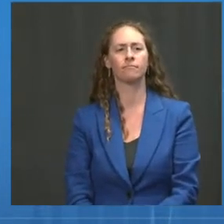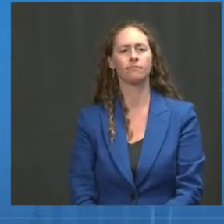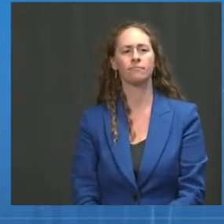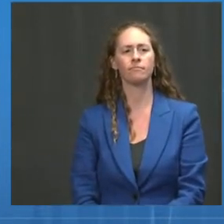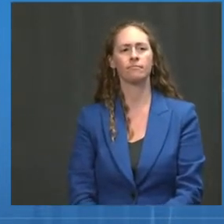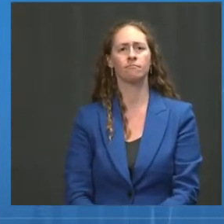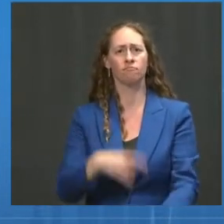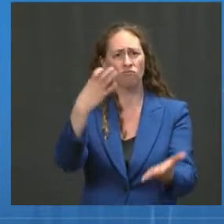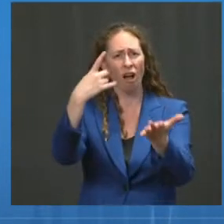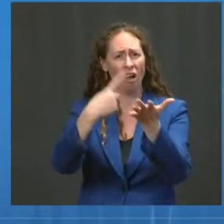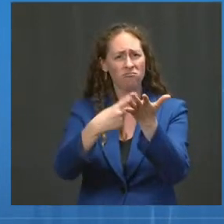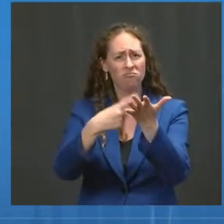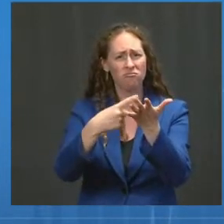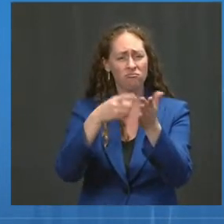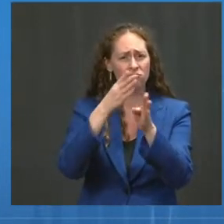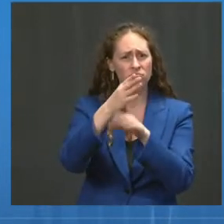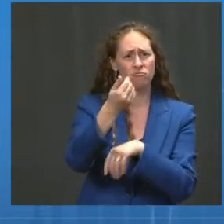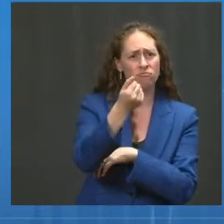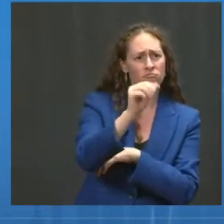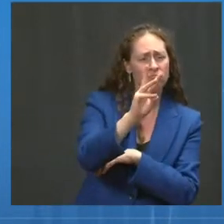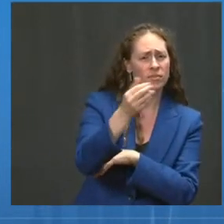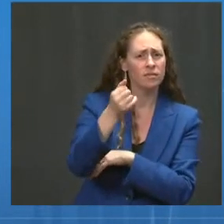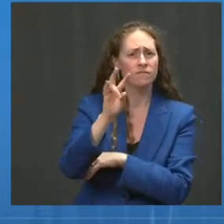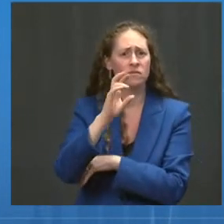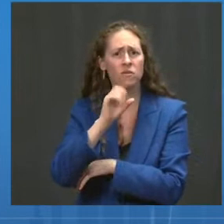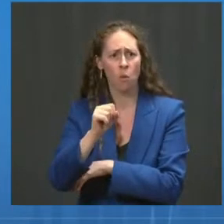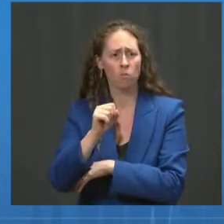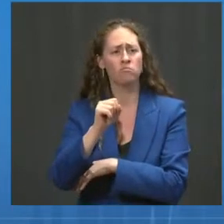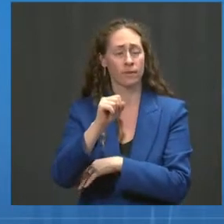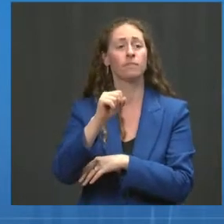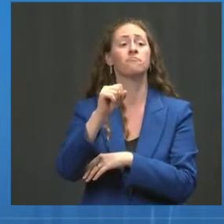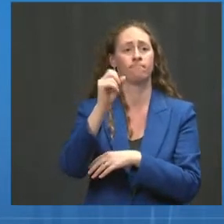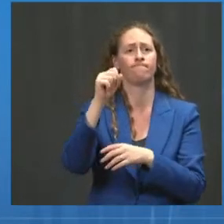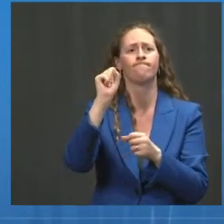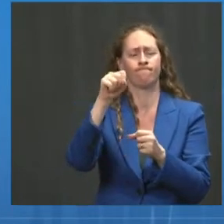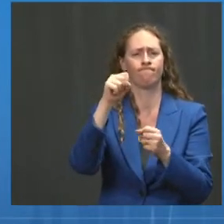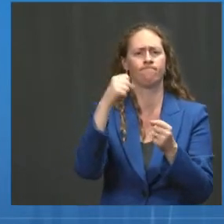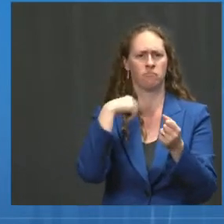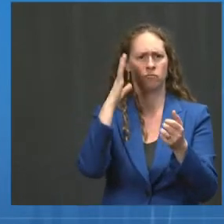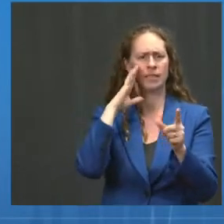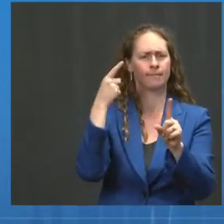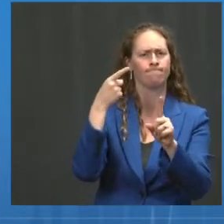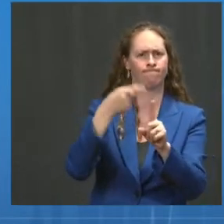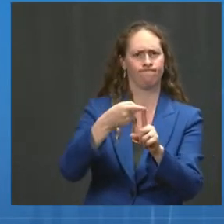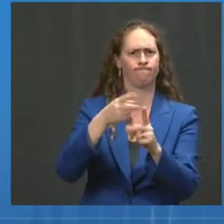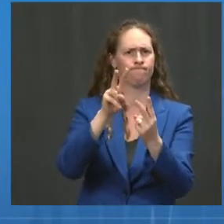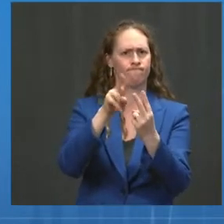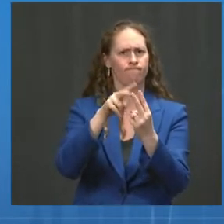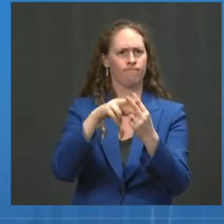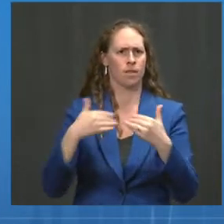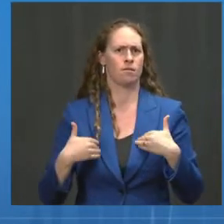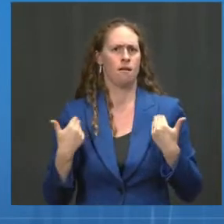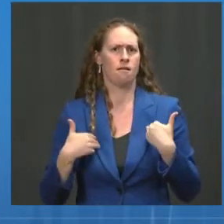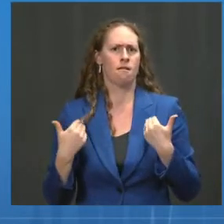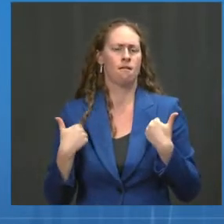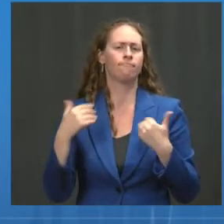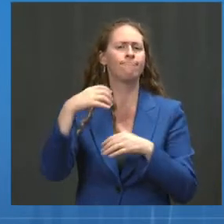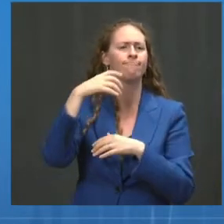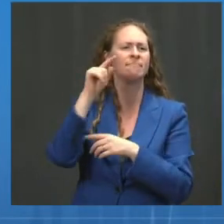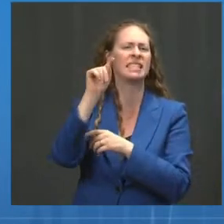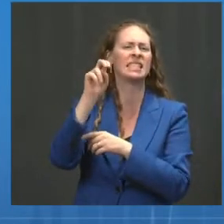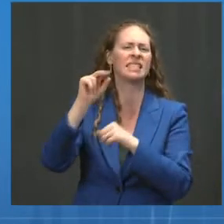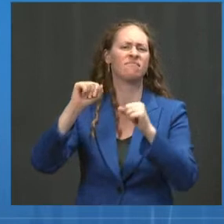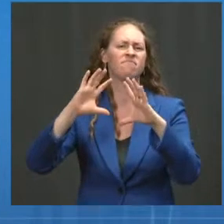Sure. So it's a good question. And when it comes to 16 and 17-year-olds and minors in general, we are going to let the FDA